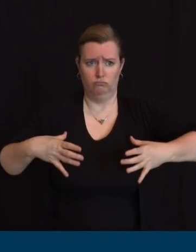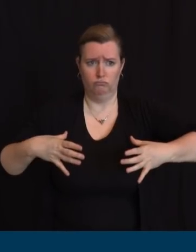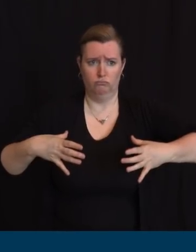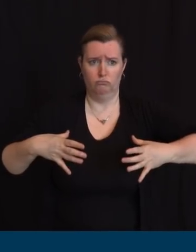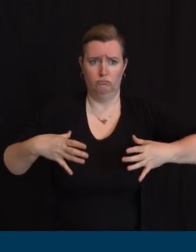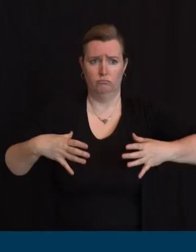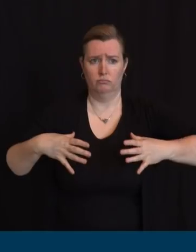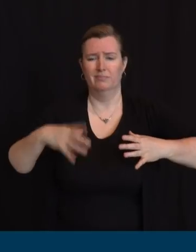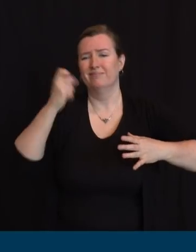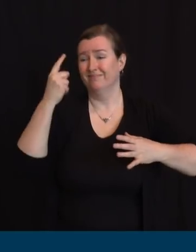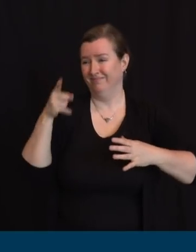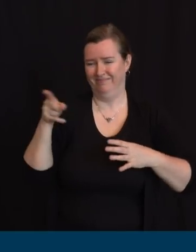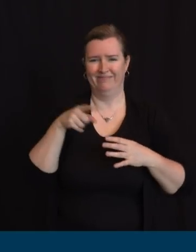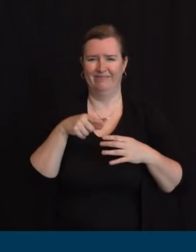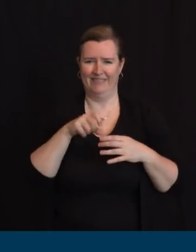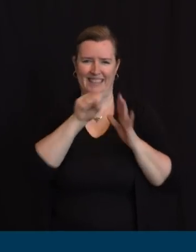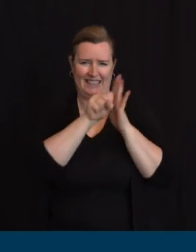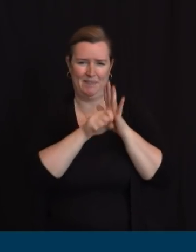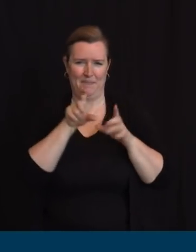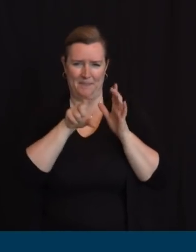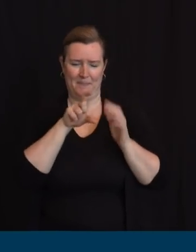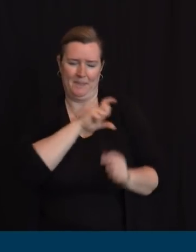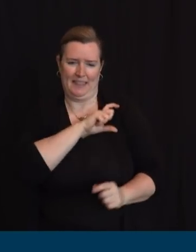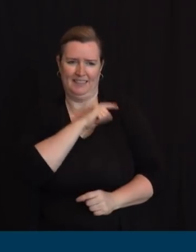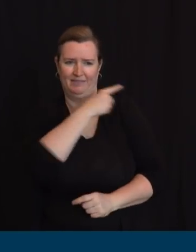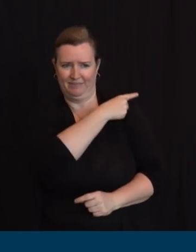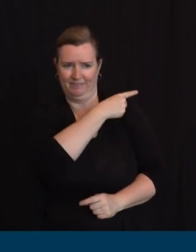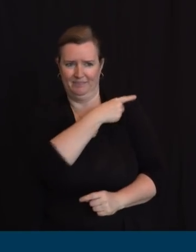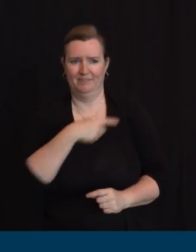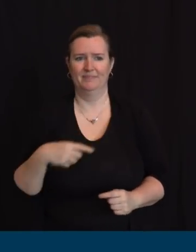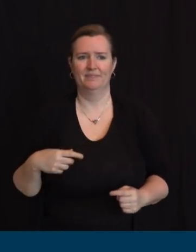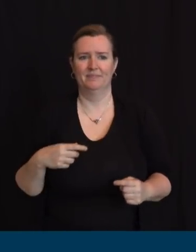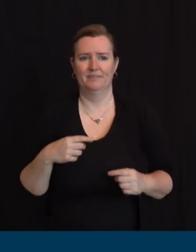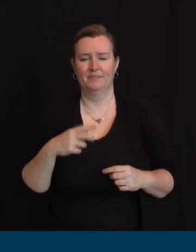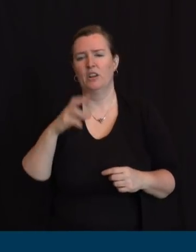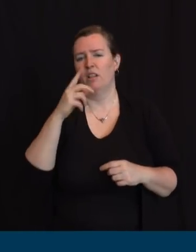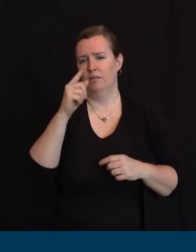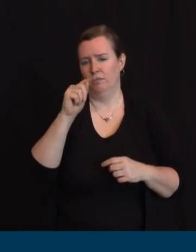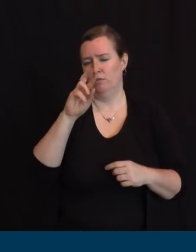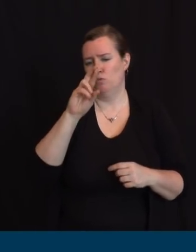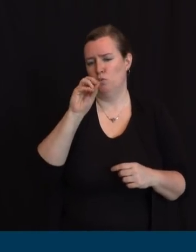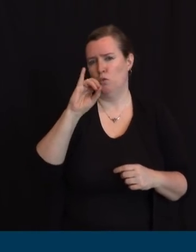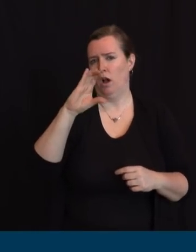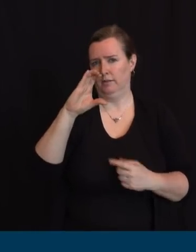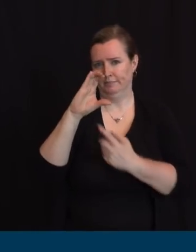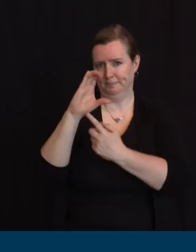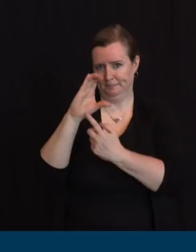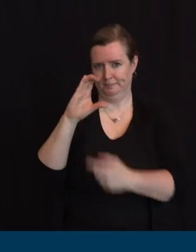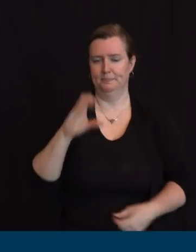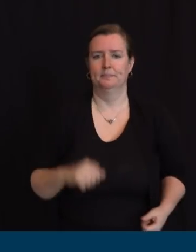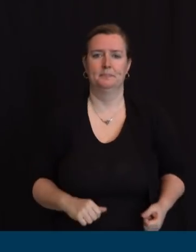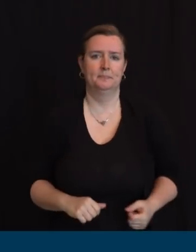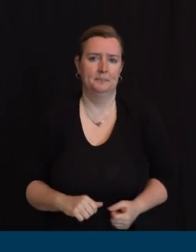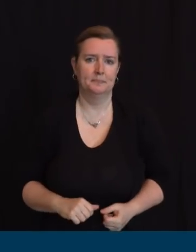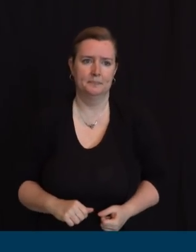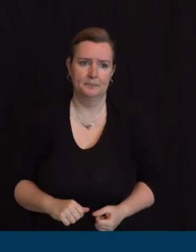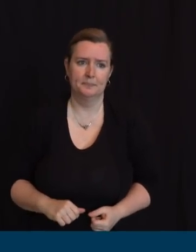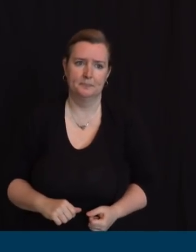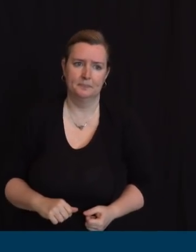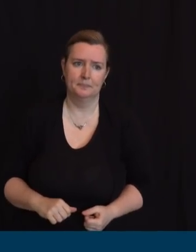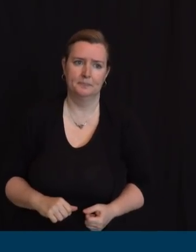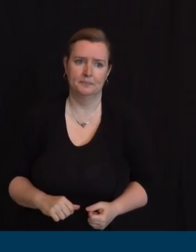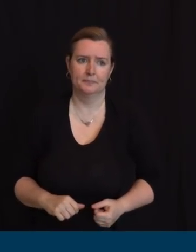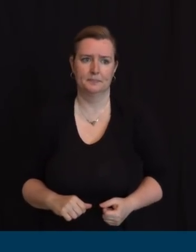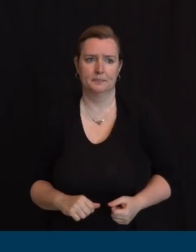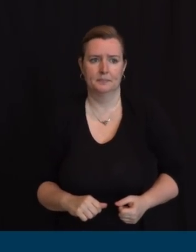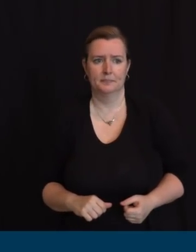requests come in and we look at inventories we know pretty much what every uh requester has in terms of